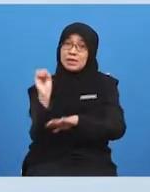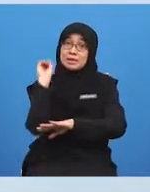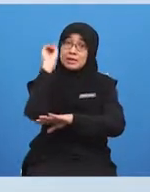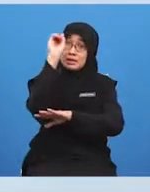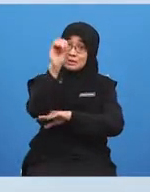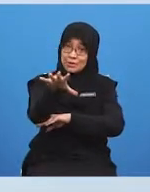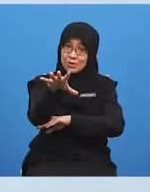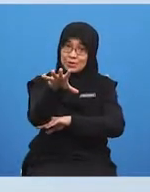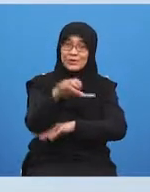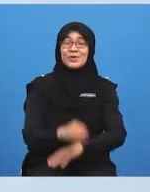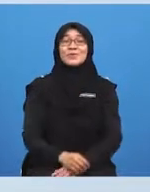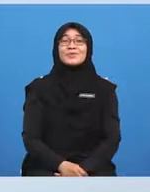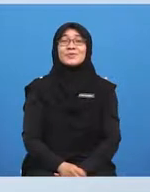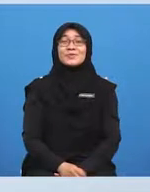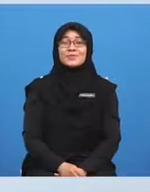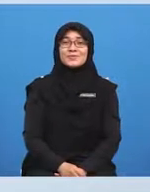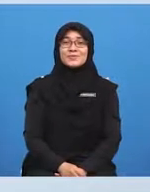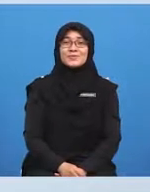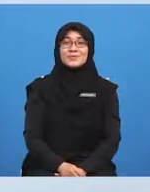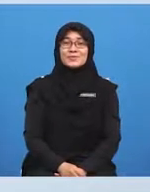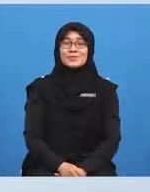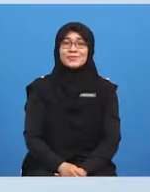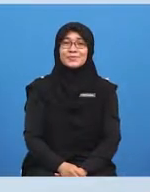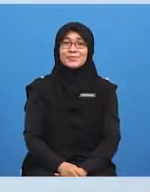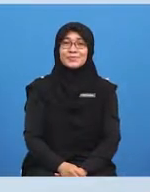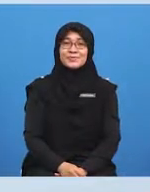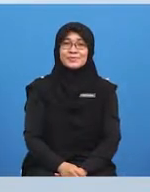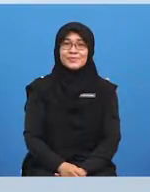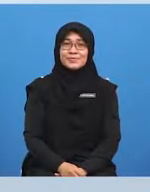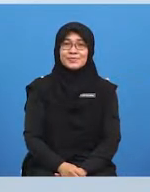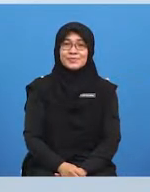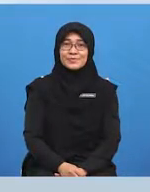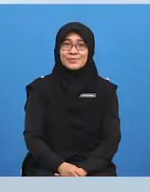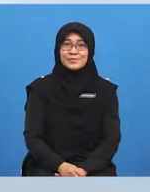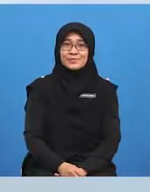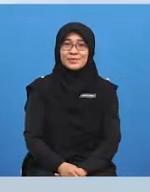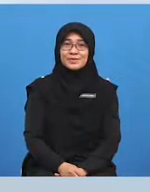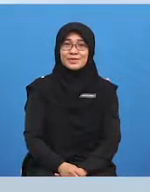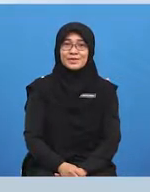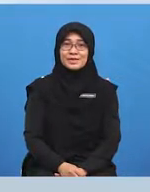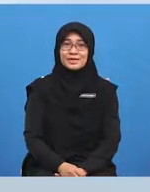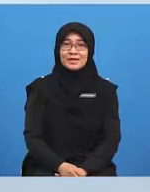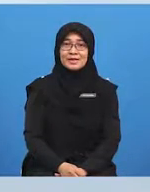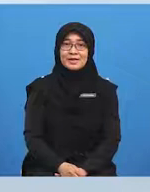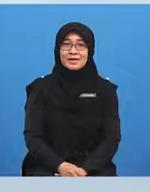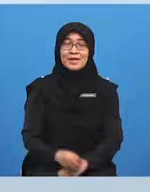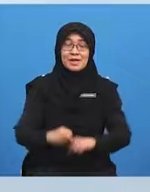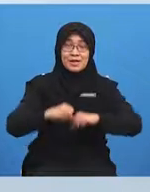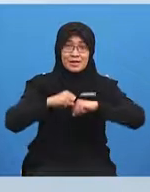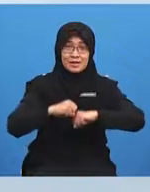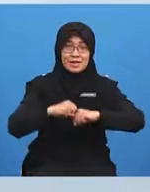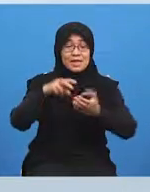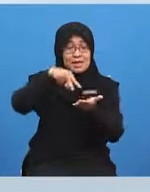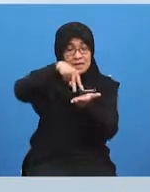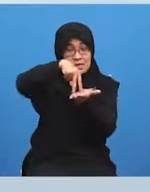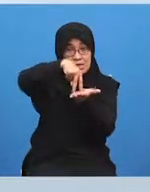oh you've got a such a lovely squats yolo changing arms sit on the armchair